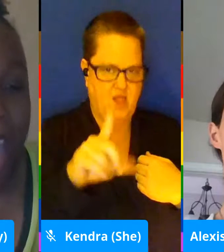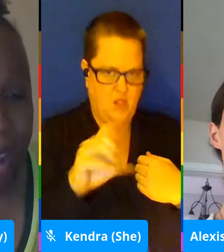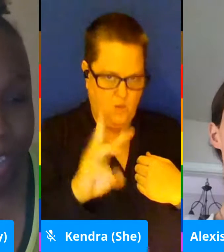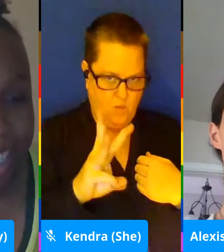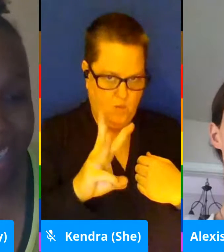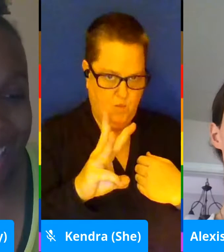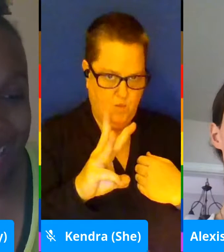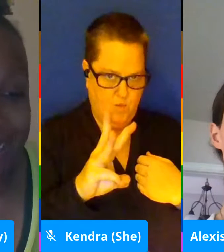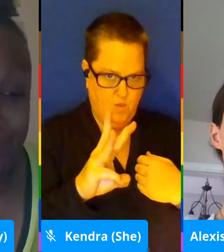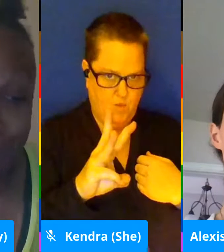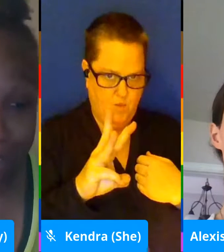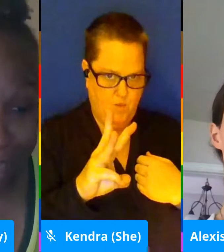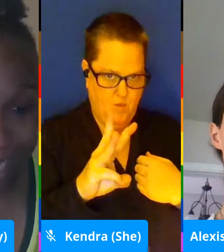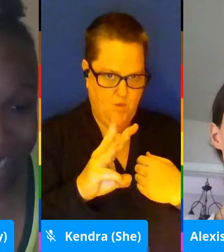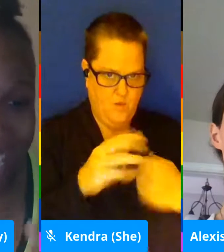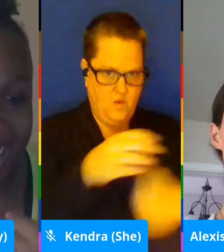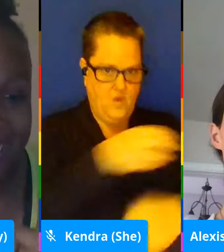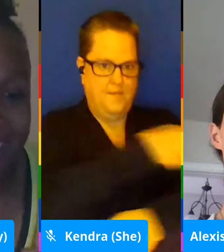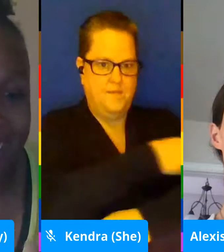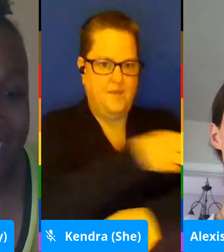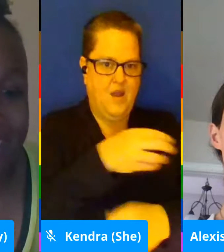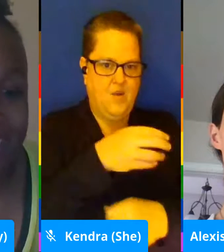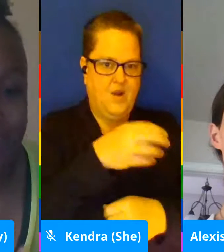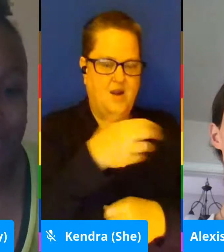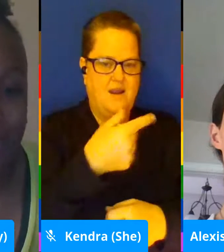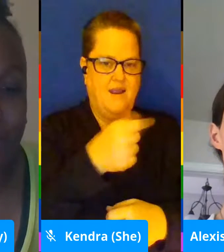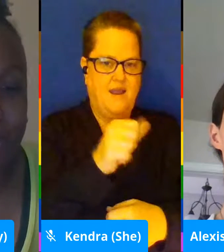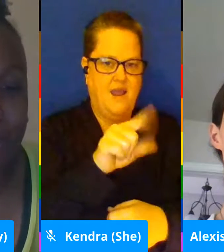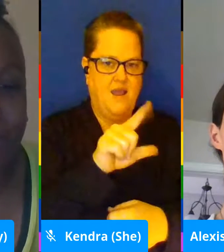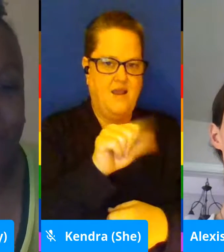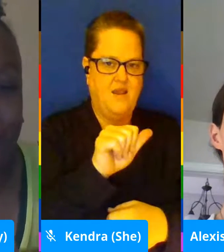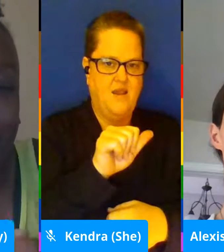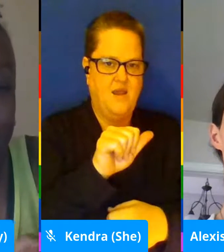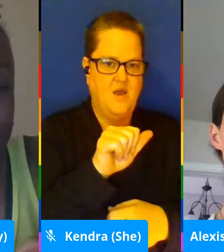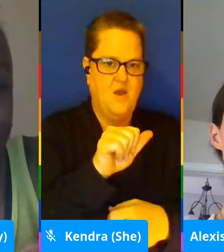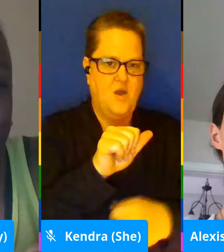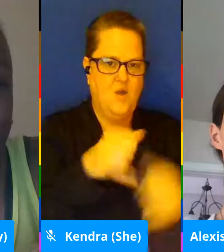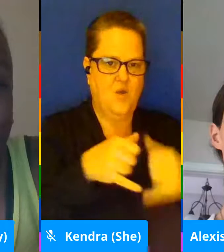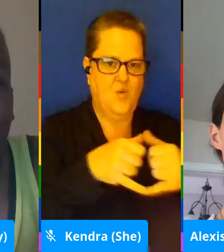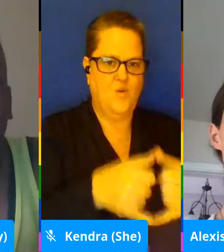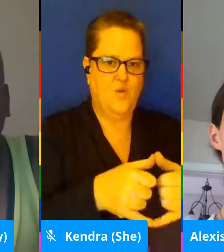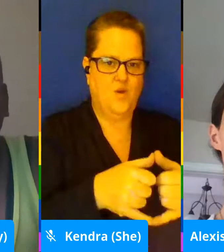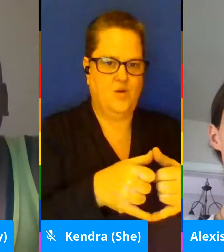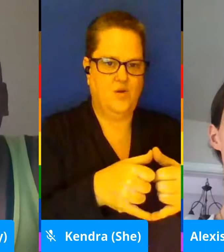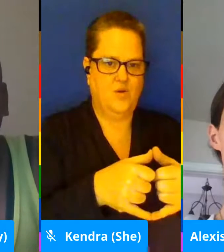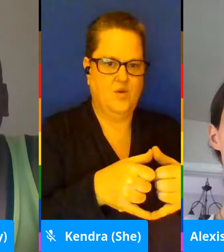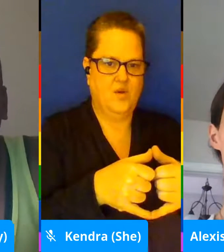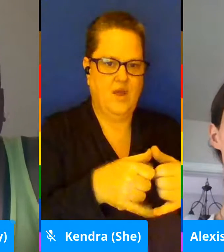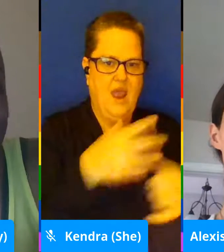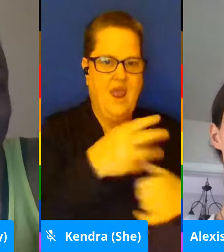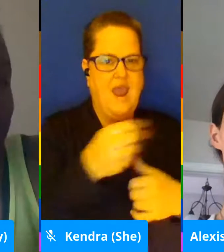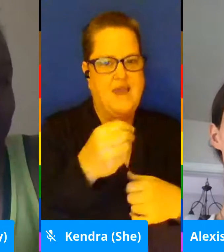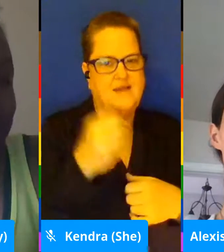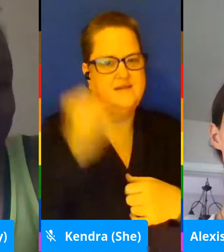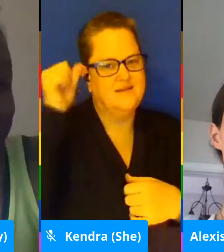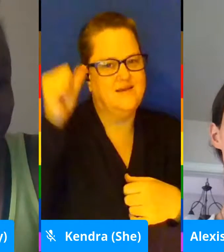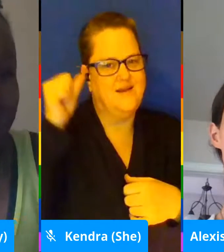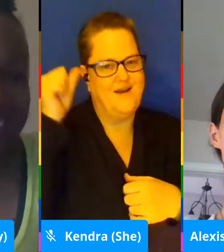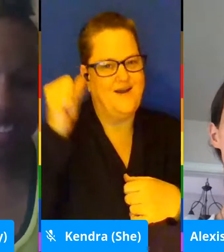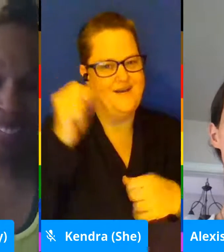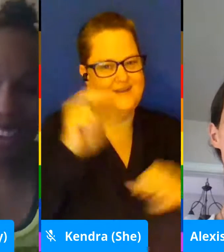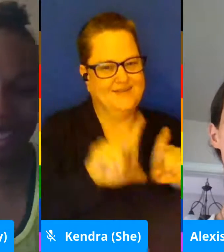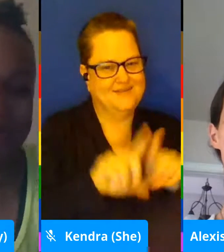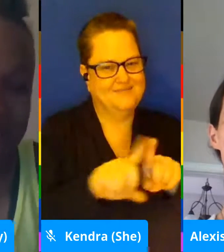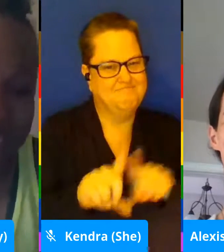a Power Gala Award winner and an aunt to a growing number of adorable children. I love that.